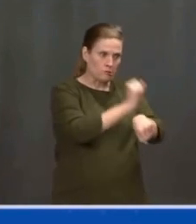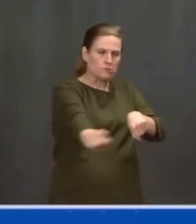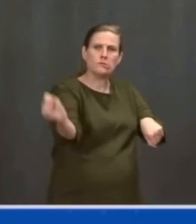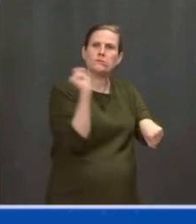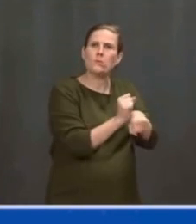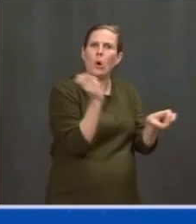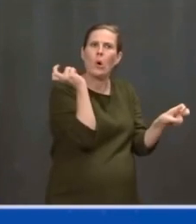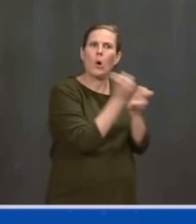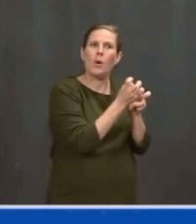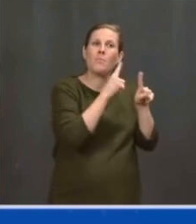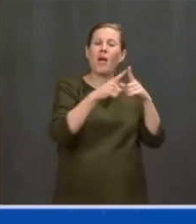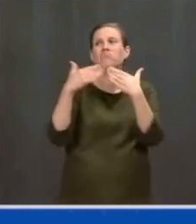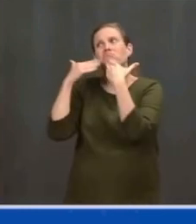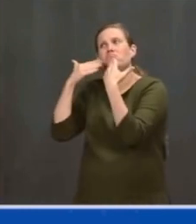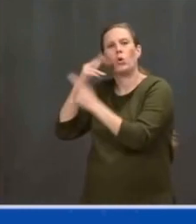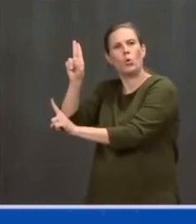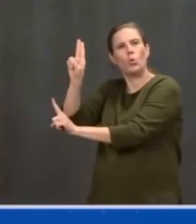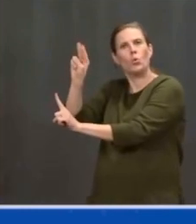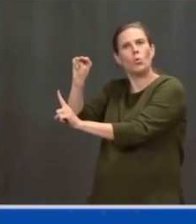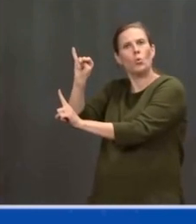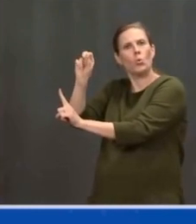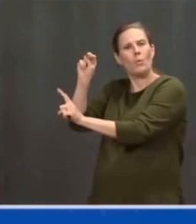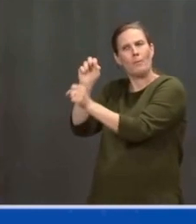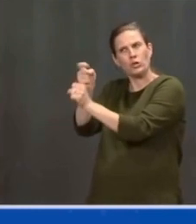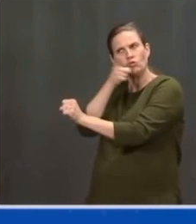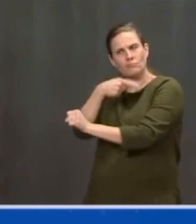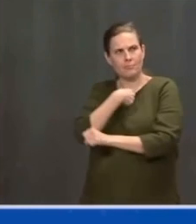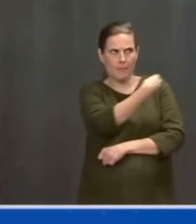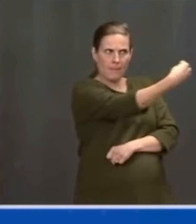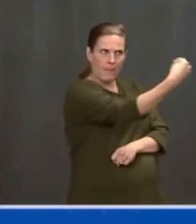strong health and retirement benefits, and a voice on the job.